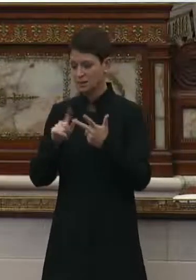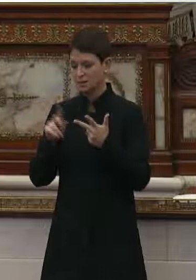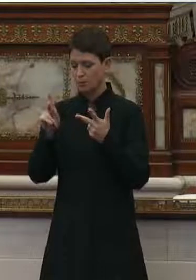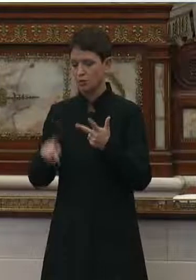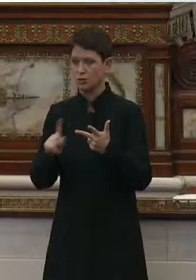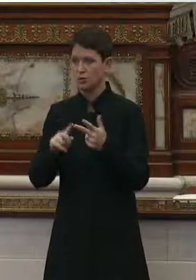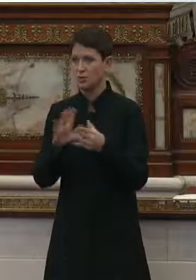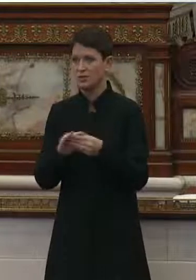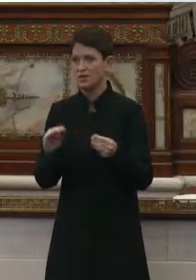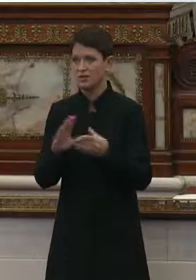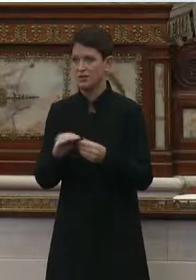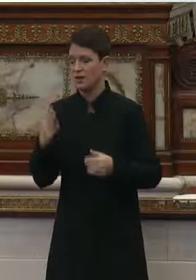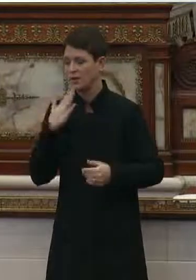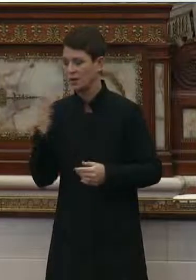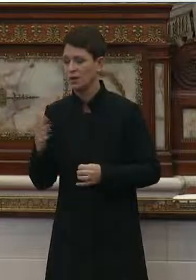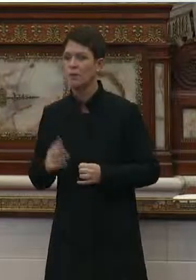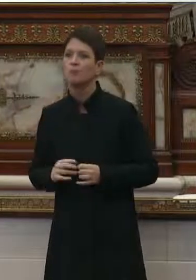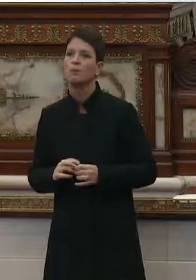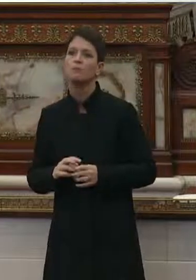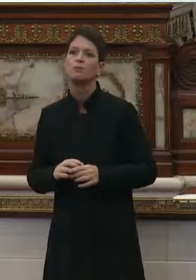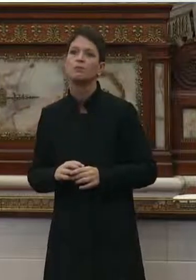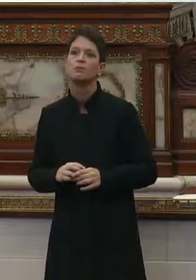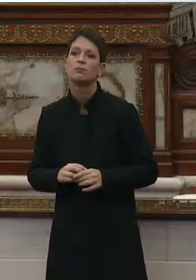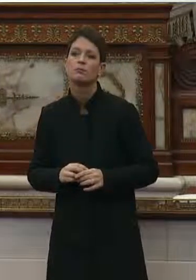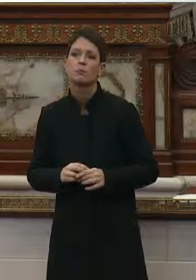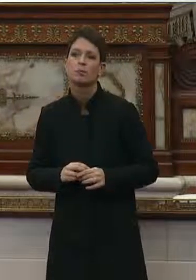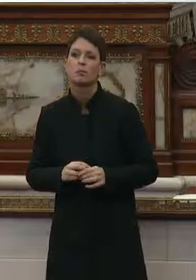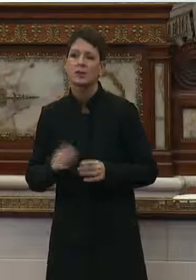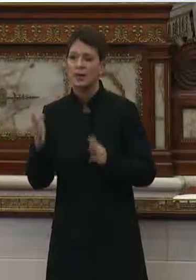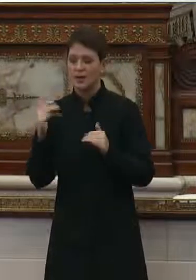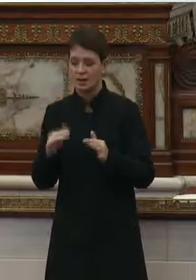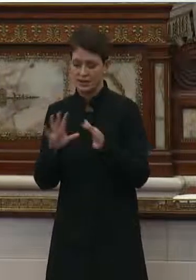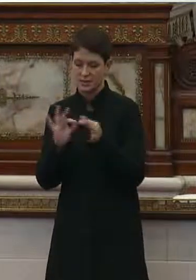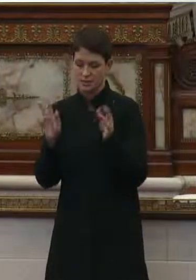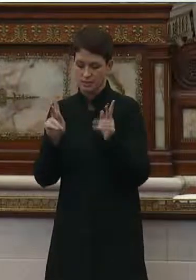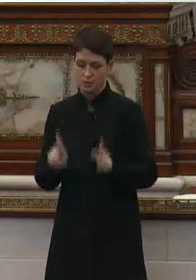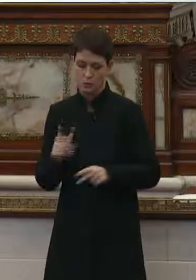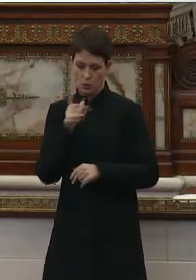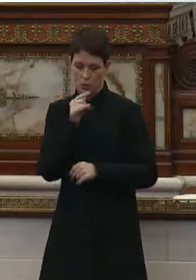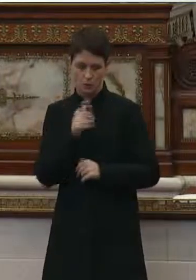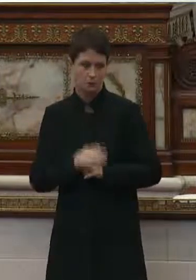testify. Thank you. Our next panelist to testify.